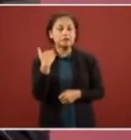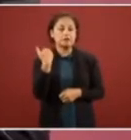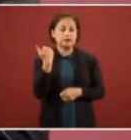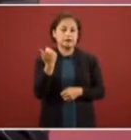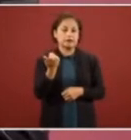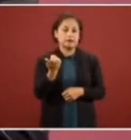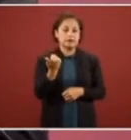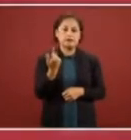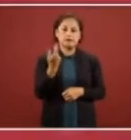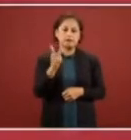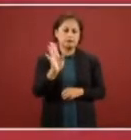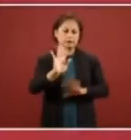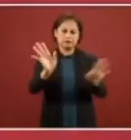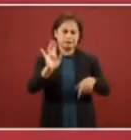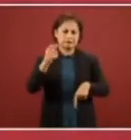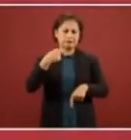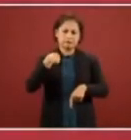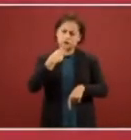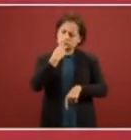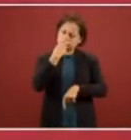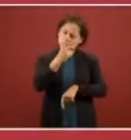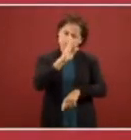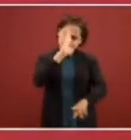in order to make it